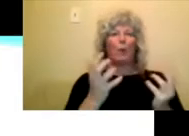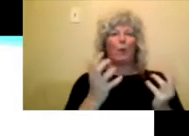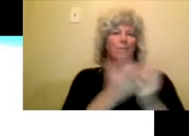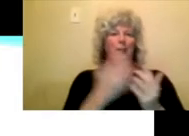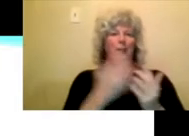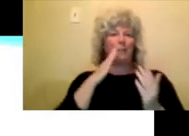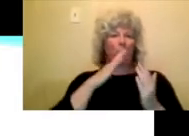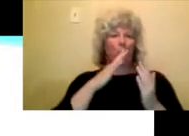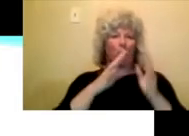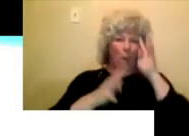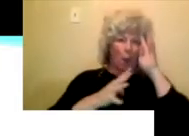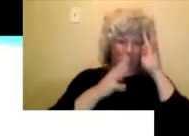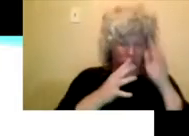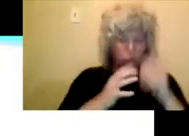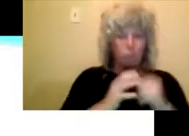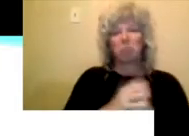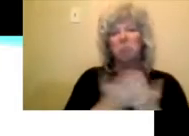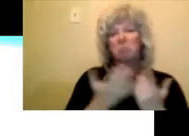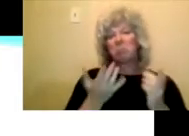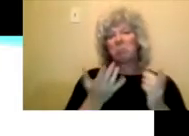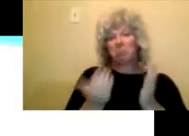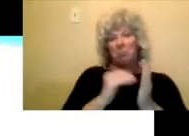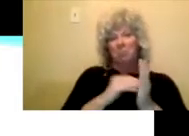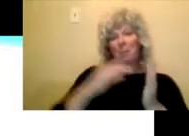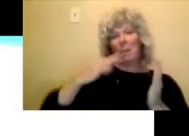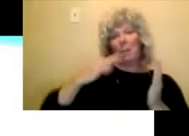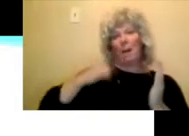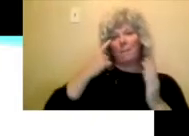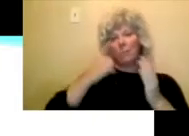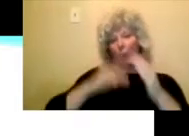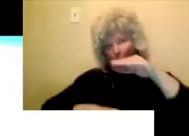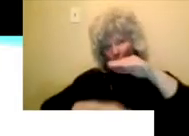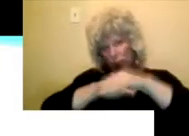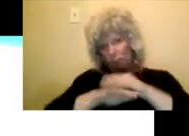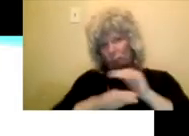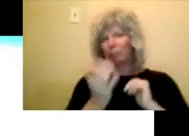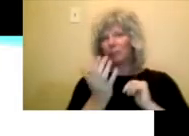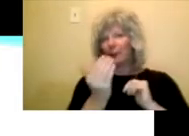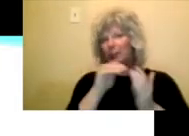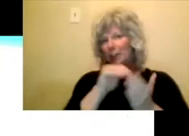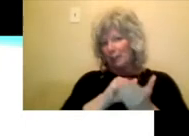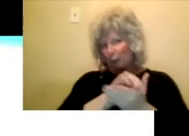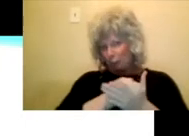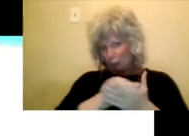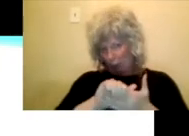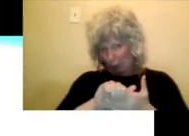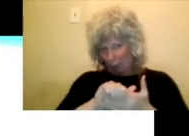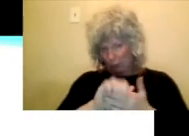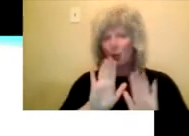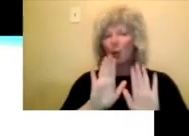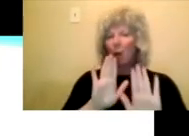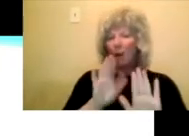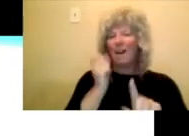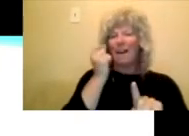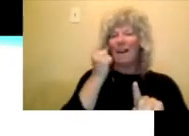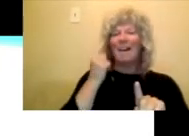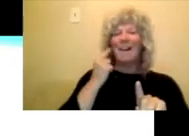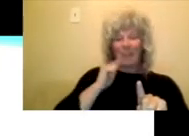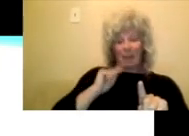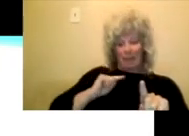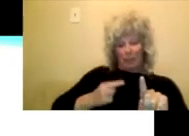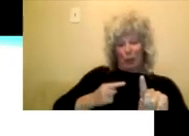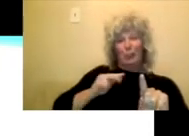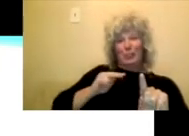And you can apply for up to $15,000 for this category can't be a hundred percent of the ask. You should have